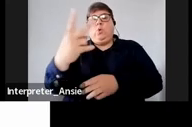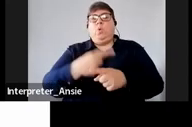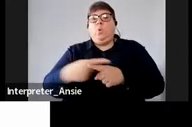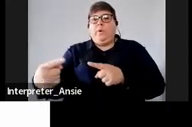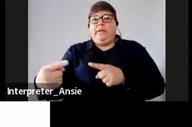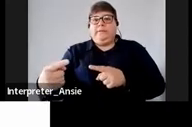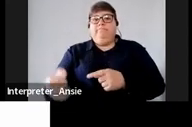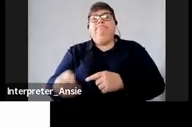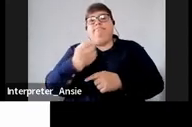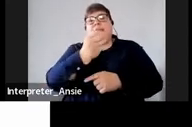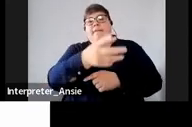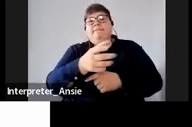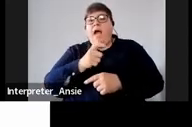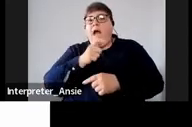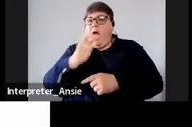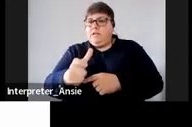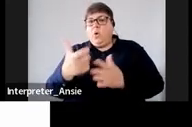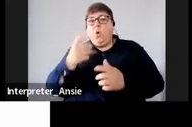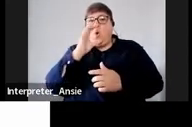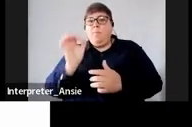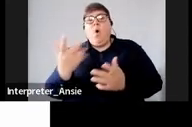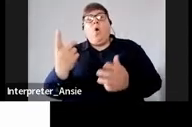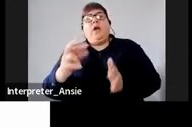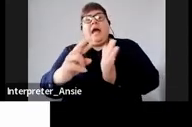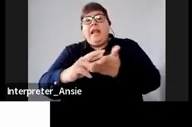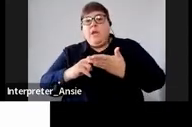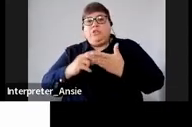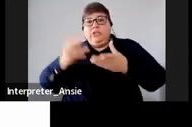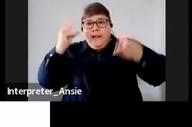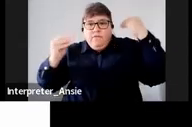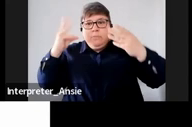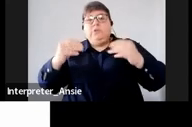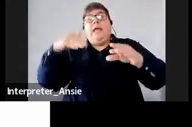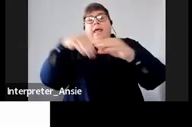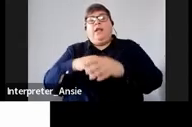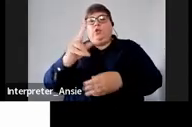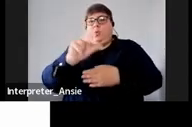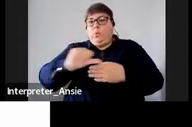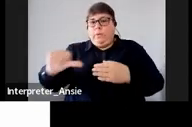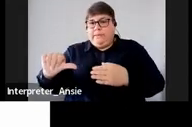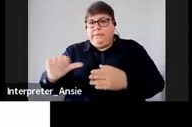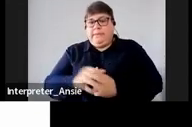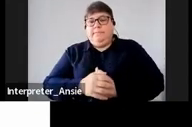answer or either to request further information when we still need clarity on the sense